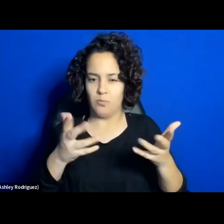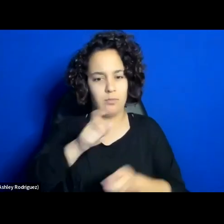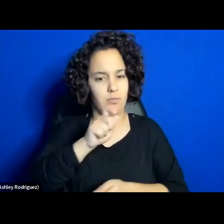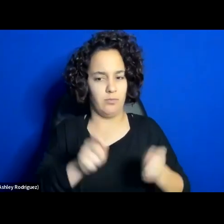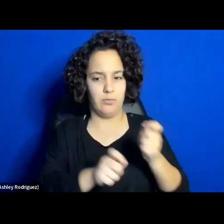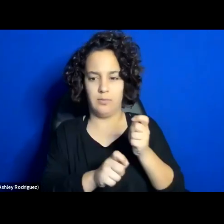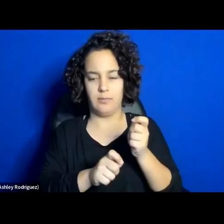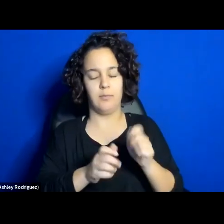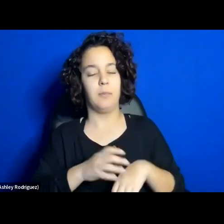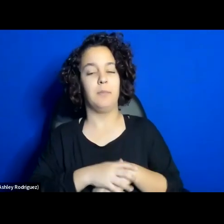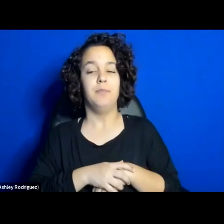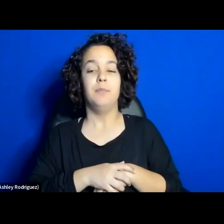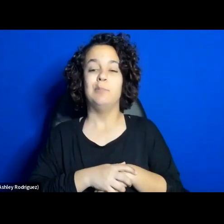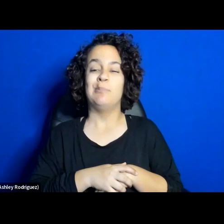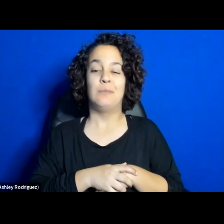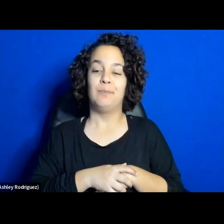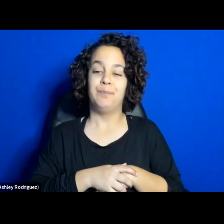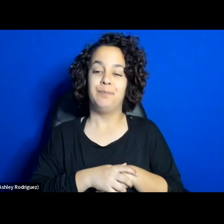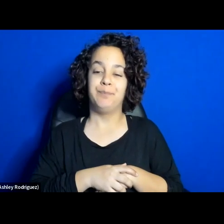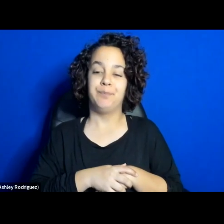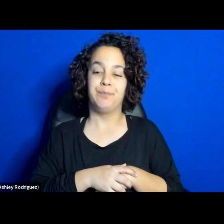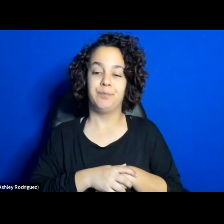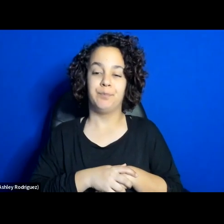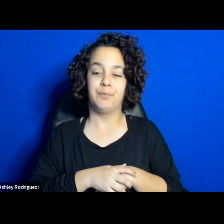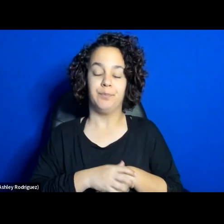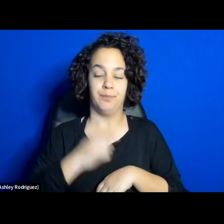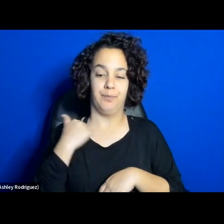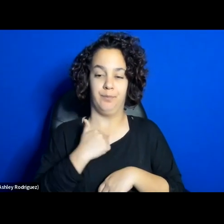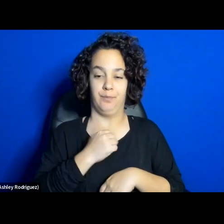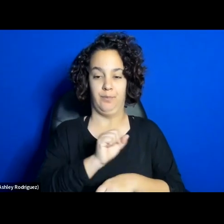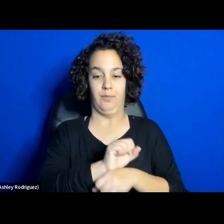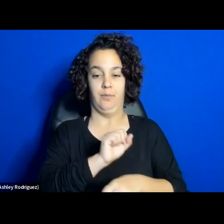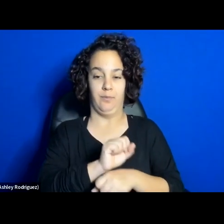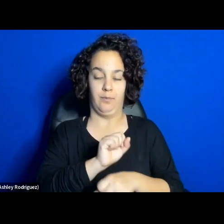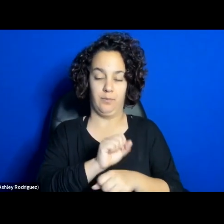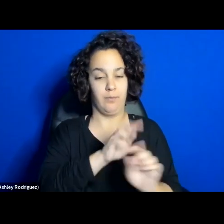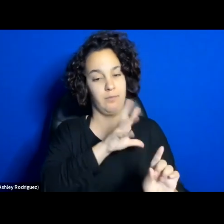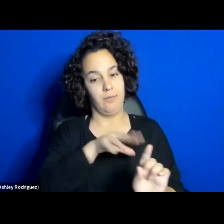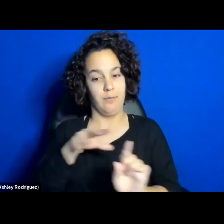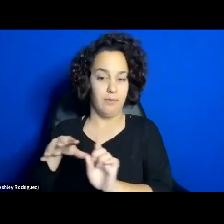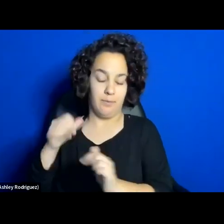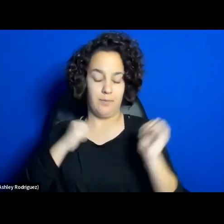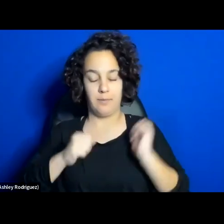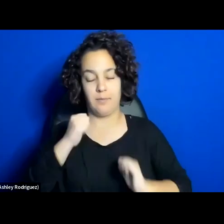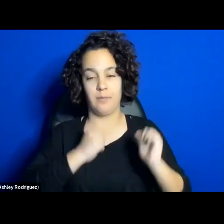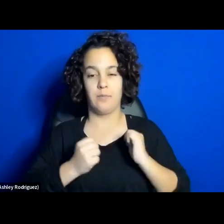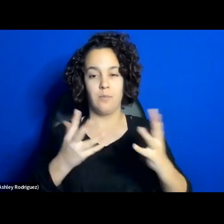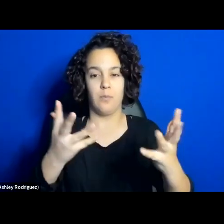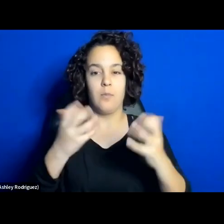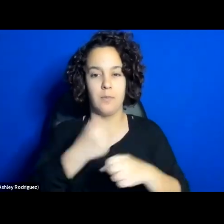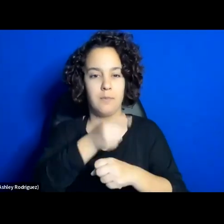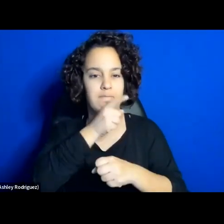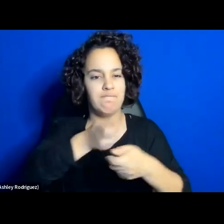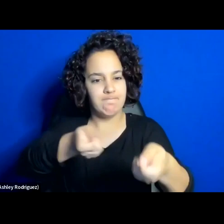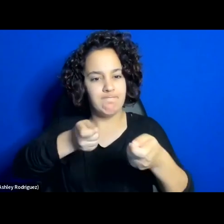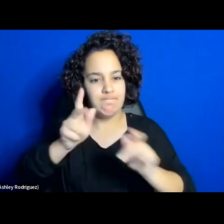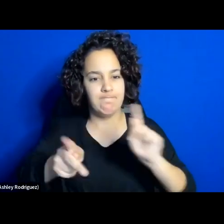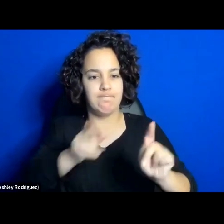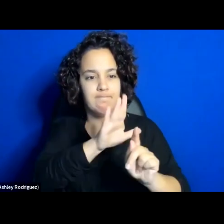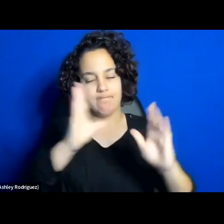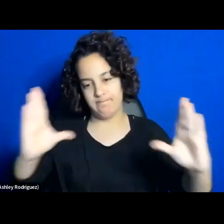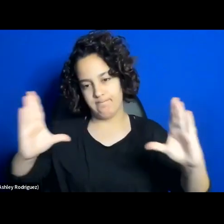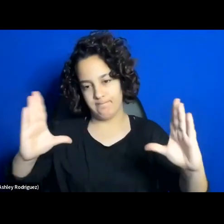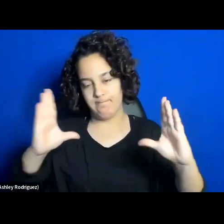women playwrights worked in documentary theater to address matters of public concern and interpersonal tensions by dramatizing